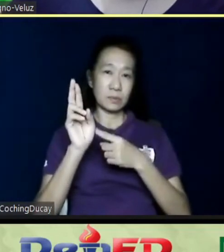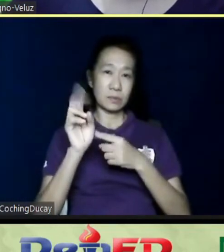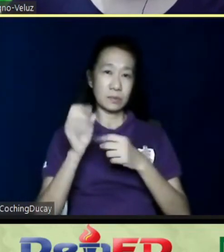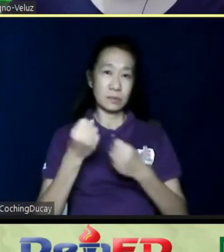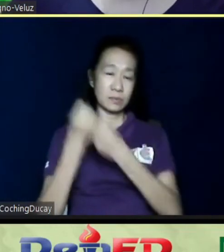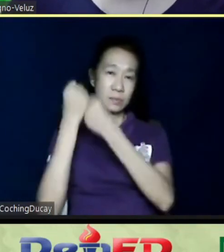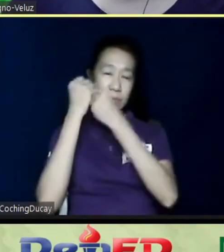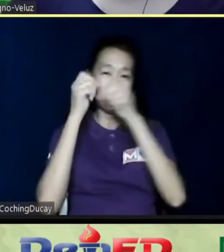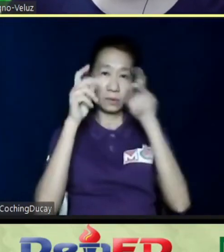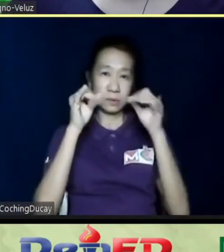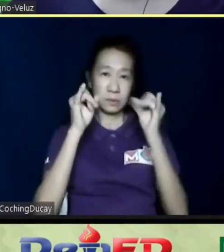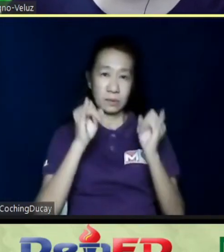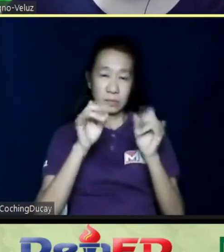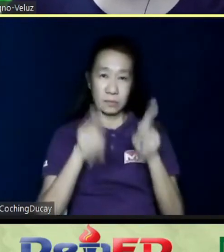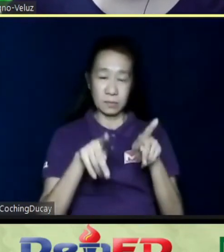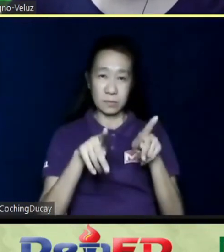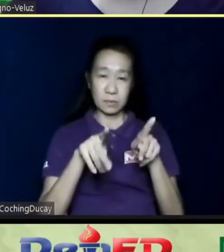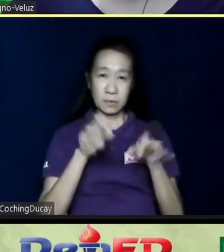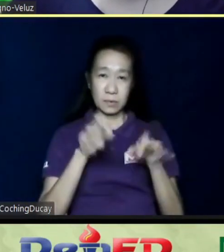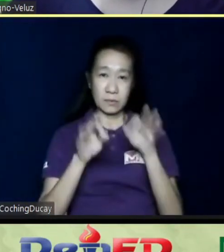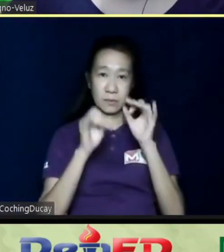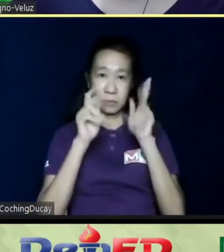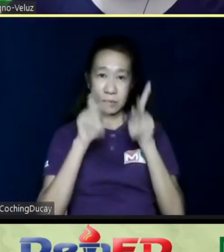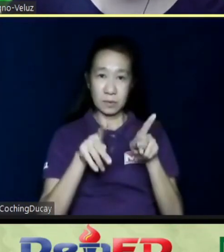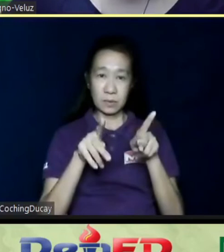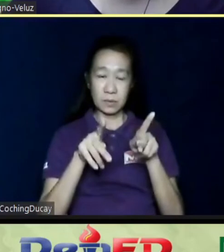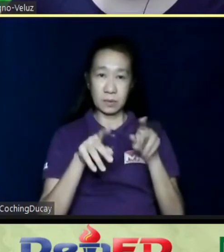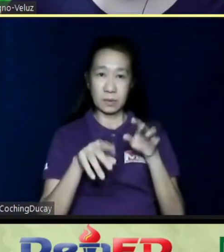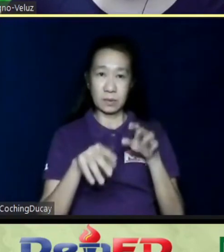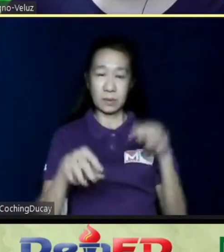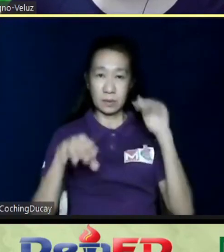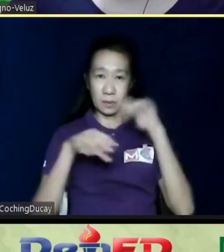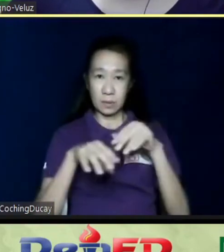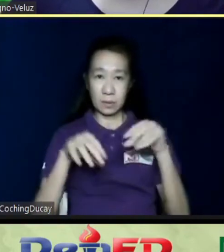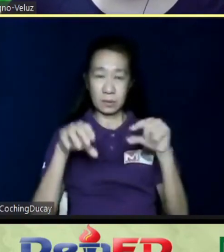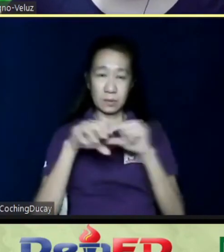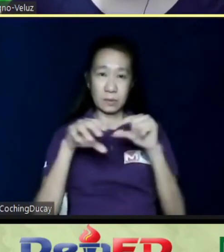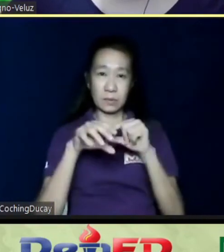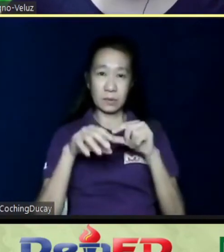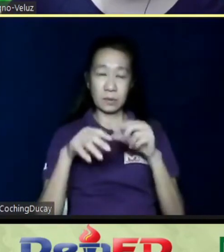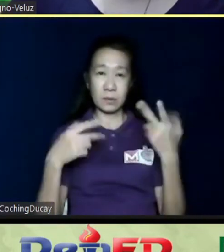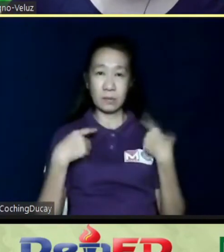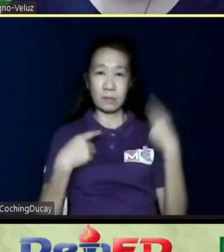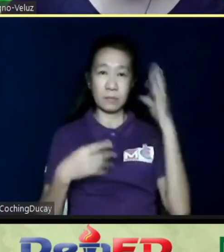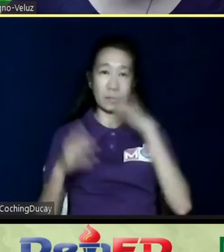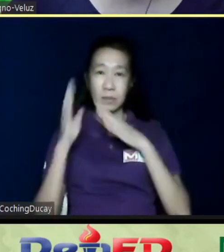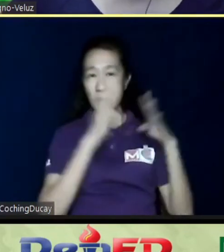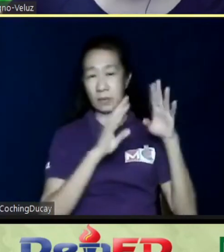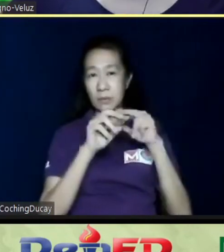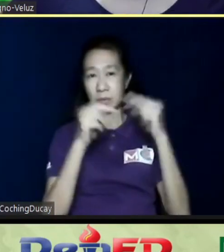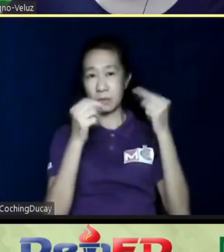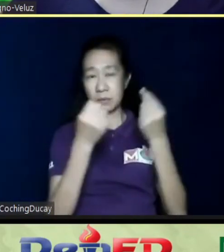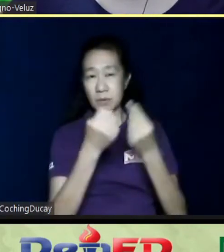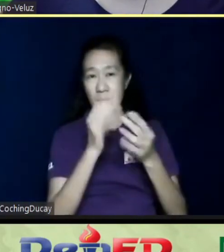the individual. If the individual is in a grocery and he is having problems with organization skills,